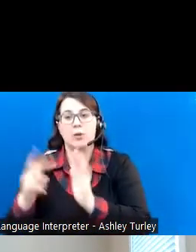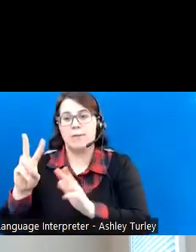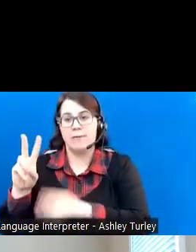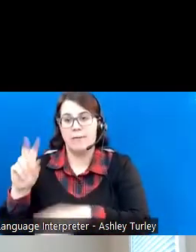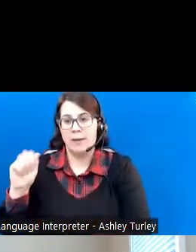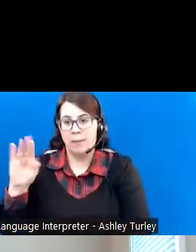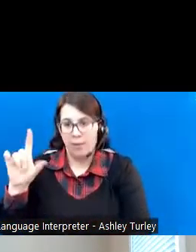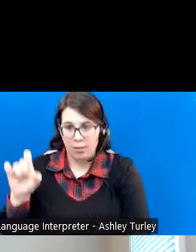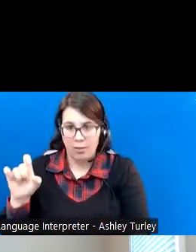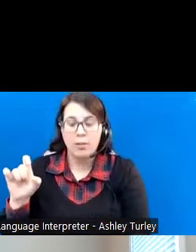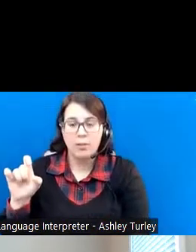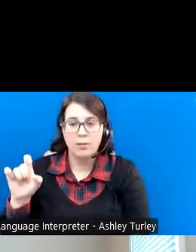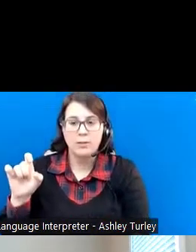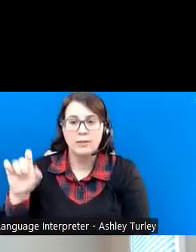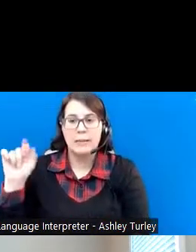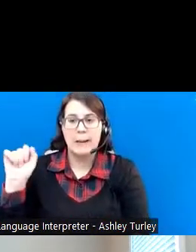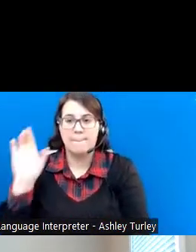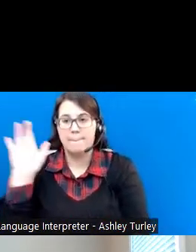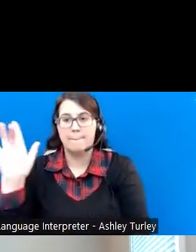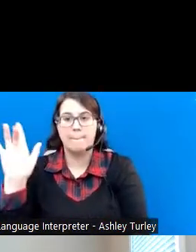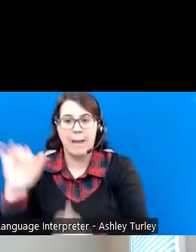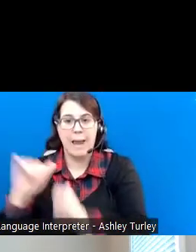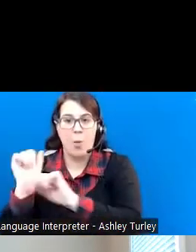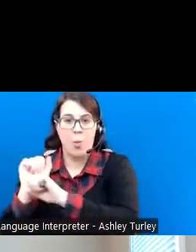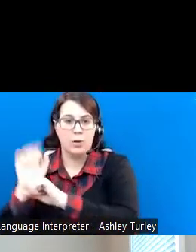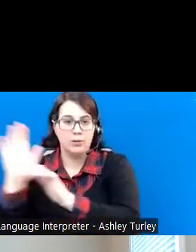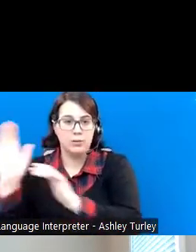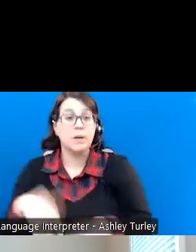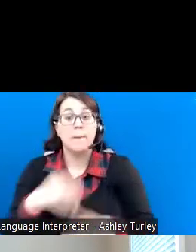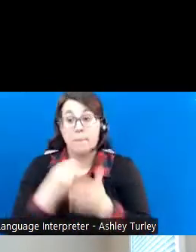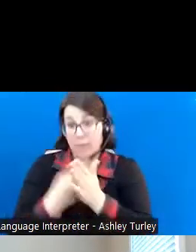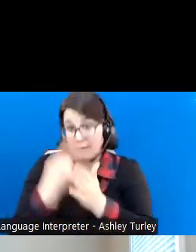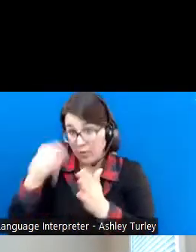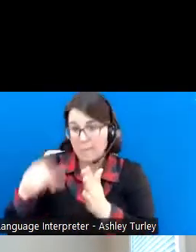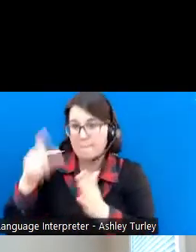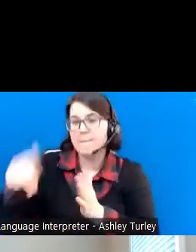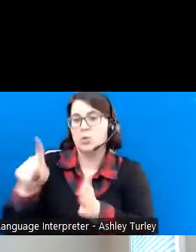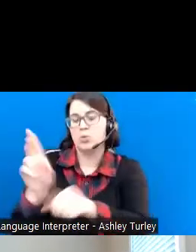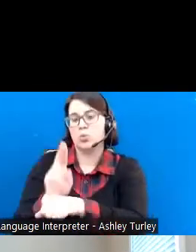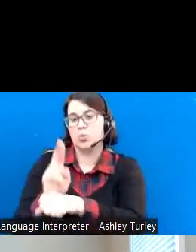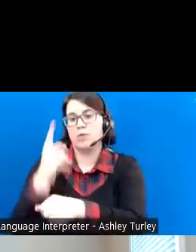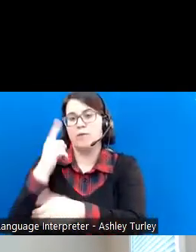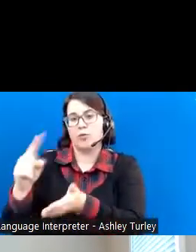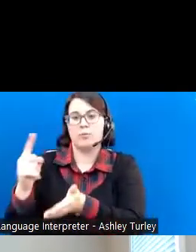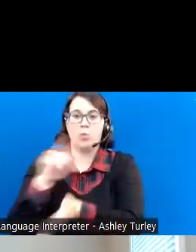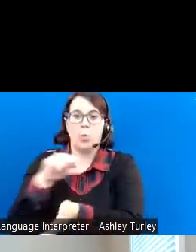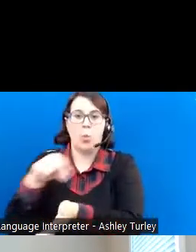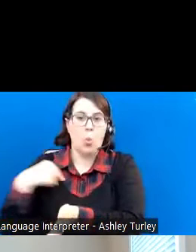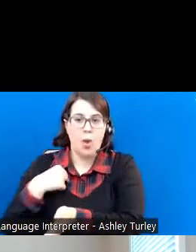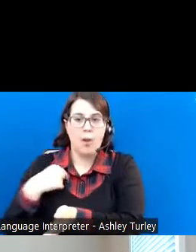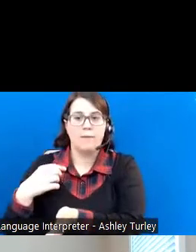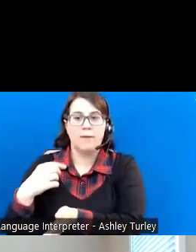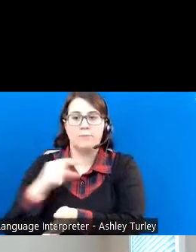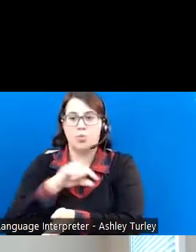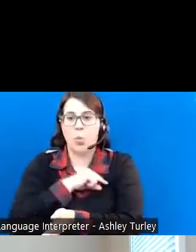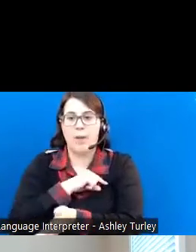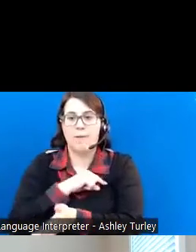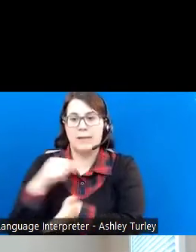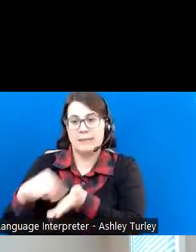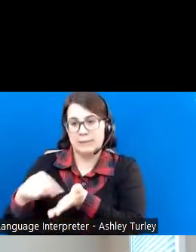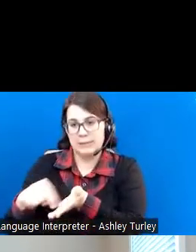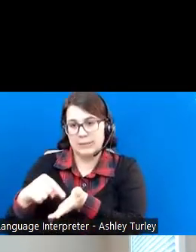must be used to pay for qualified disability expenses. And a qualified expense must relate to the disability